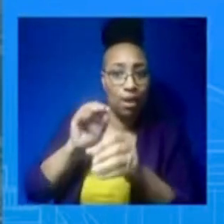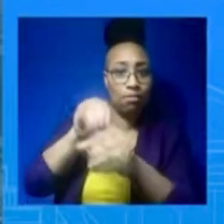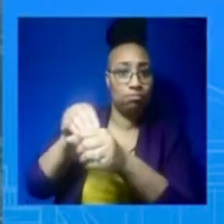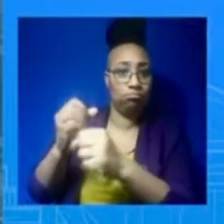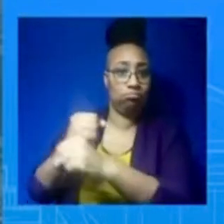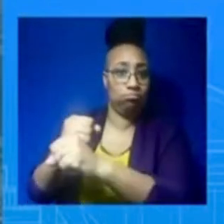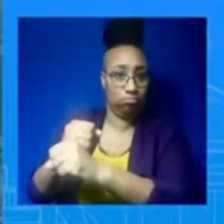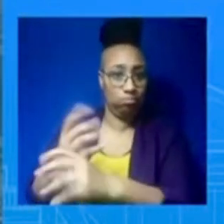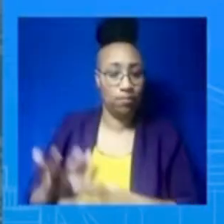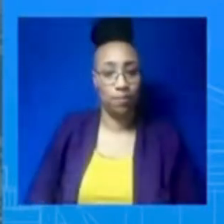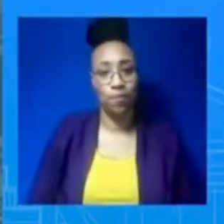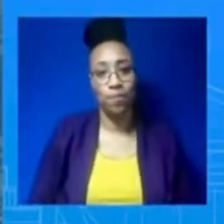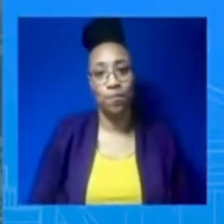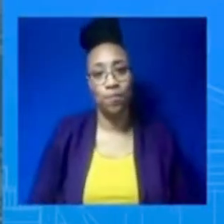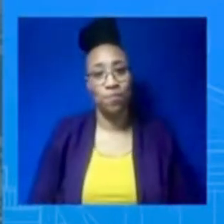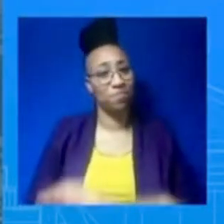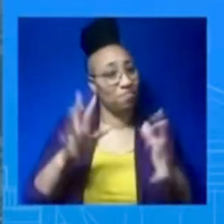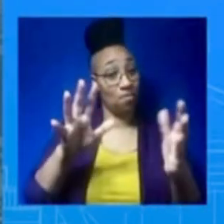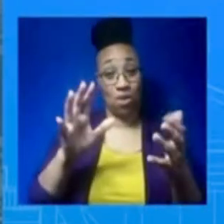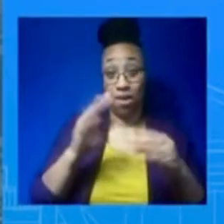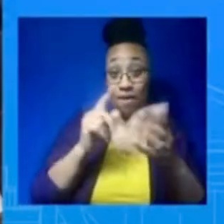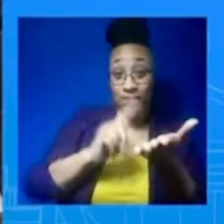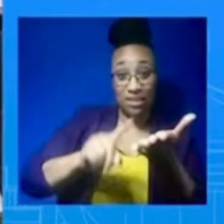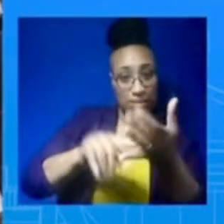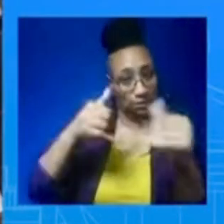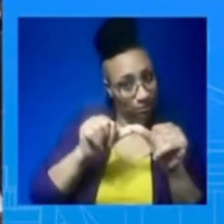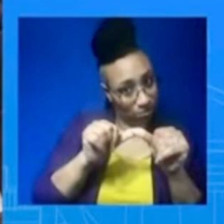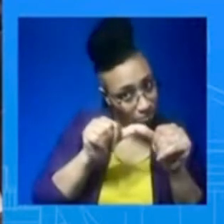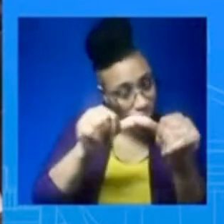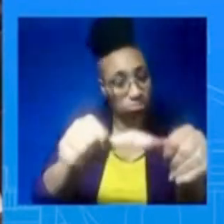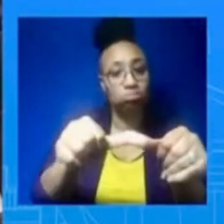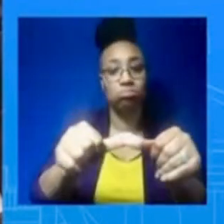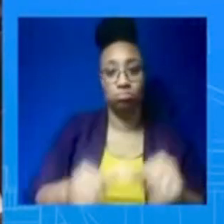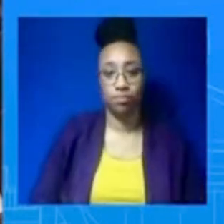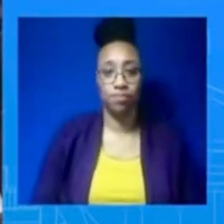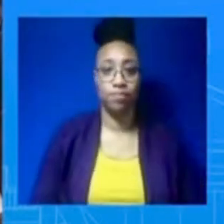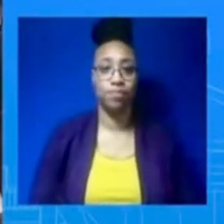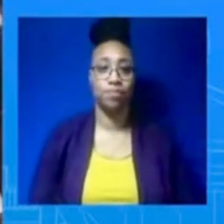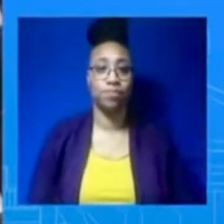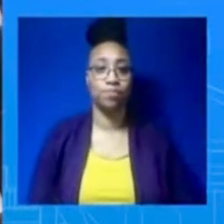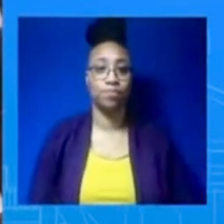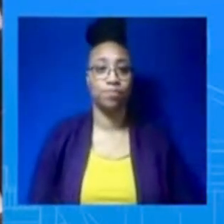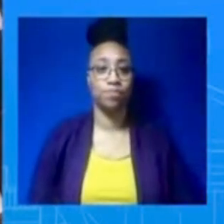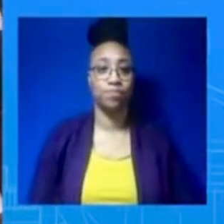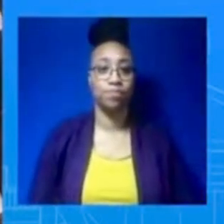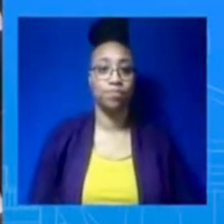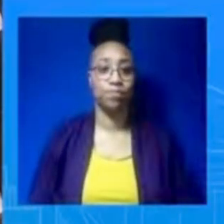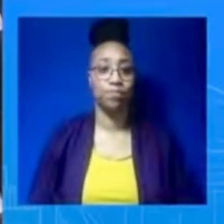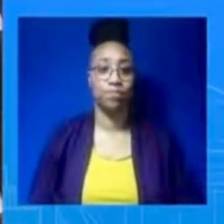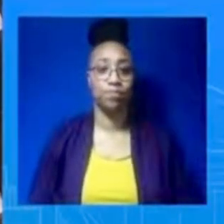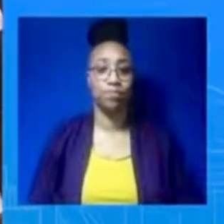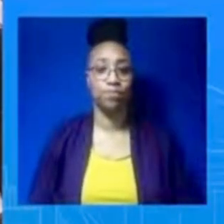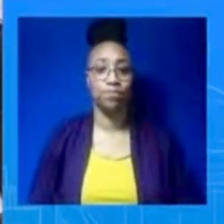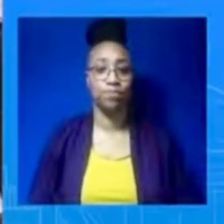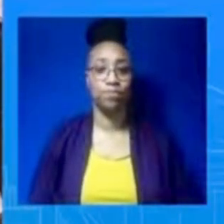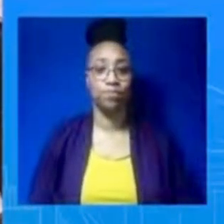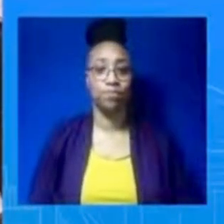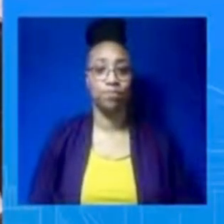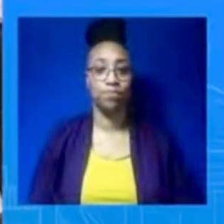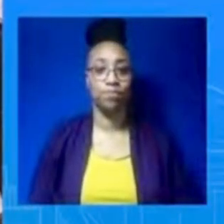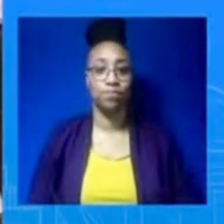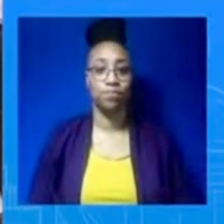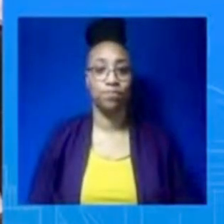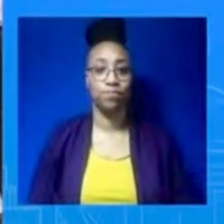making sure that they are being held into account. On the balloons and the objects, sort of more of a domestic